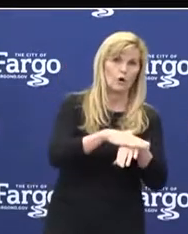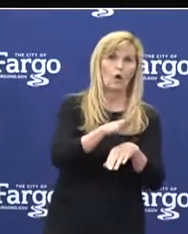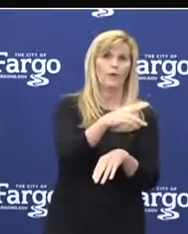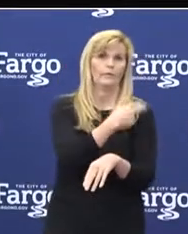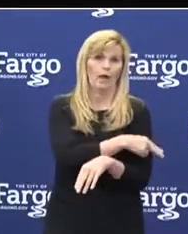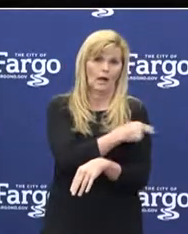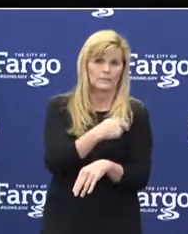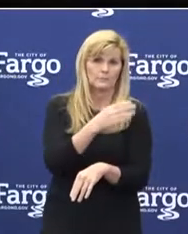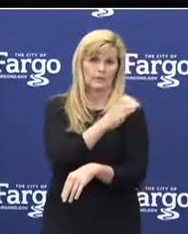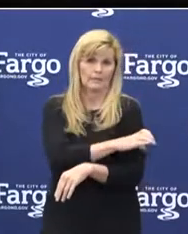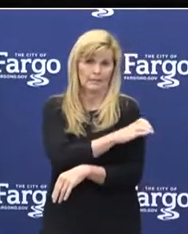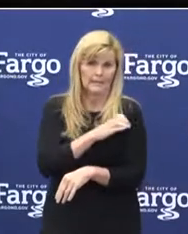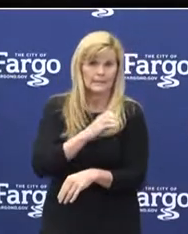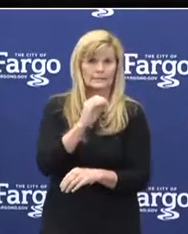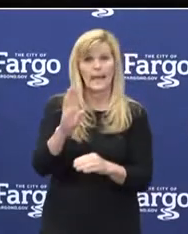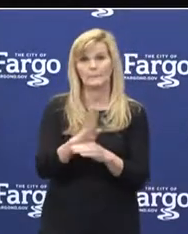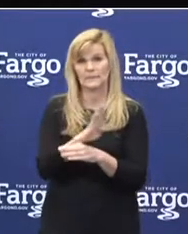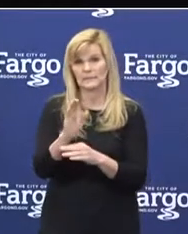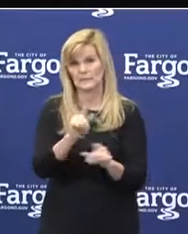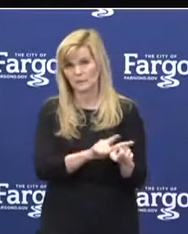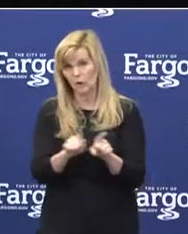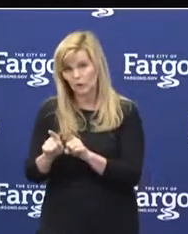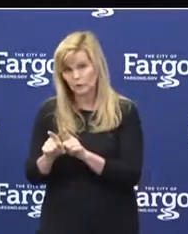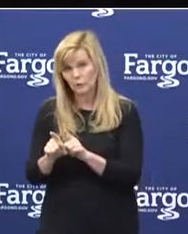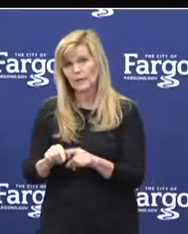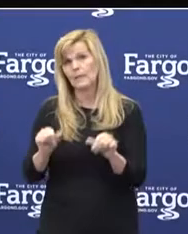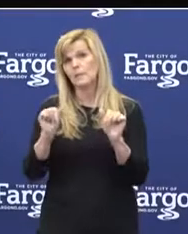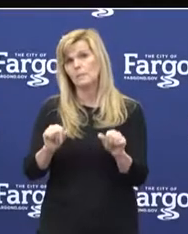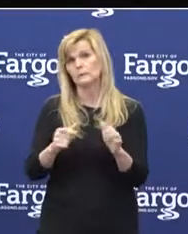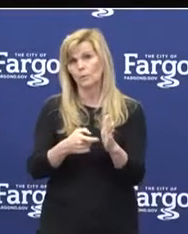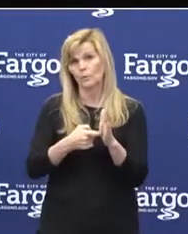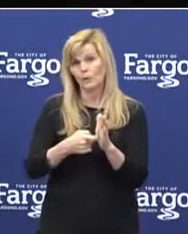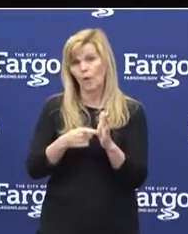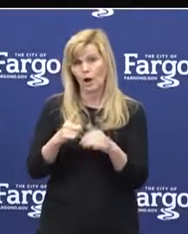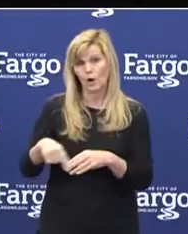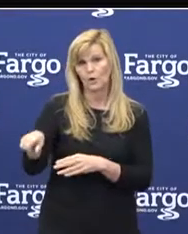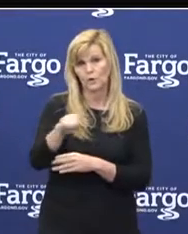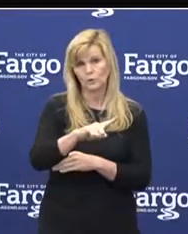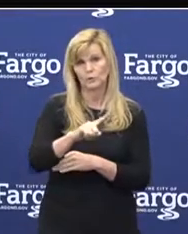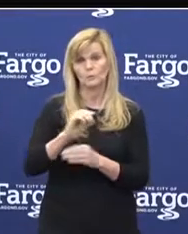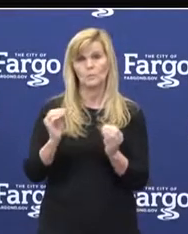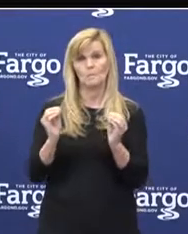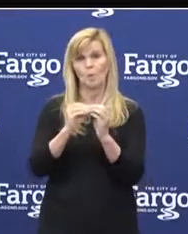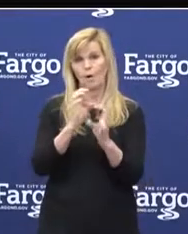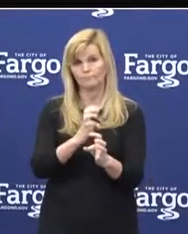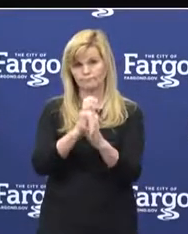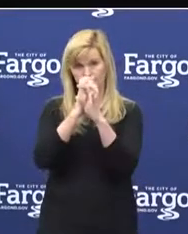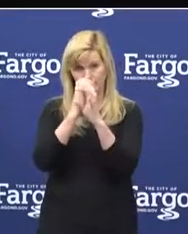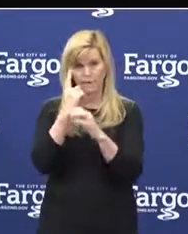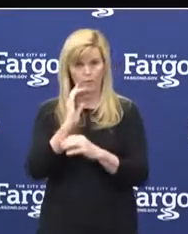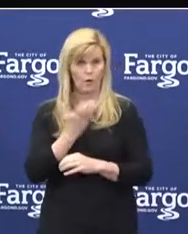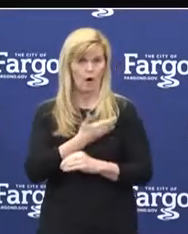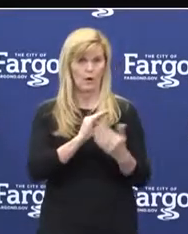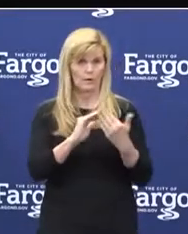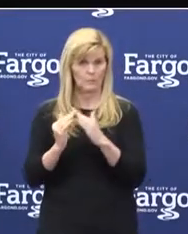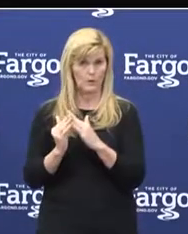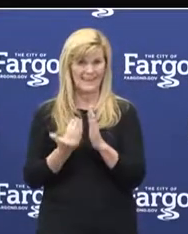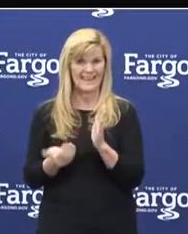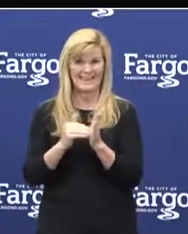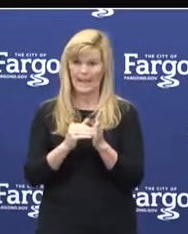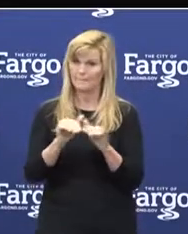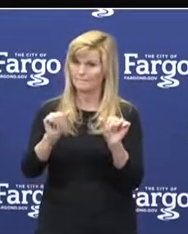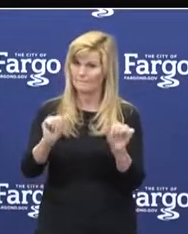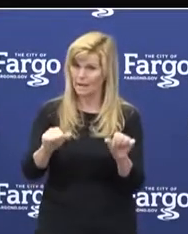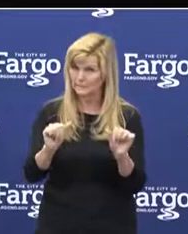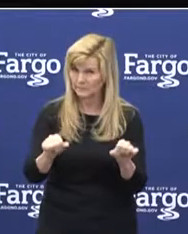resources, and the business community. This could potentially require a need to reinstate tighter restrictions again for our community, which is